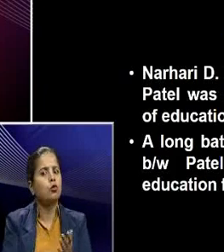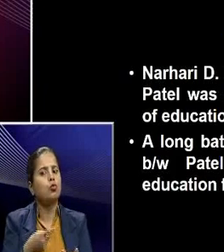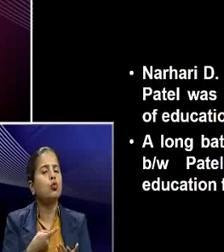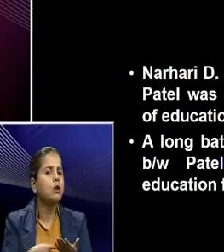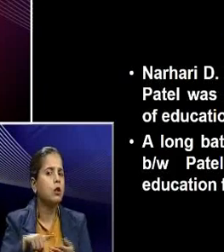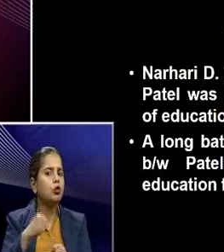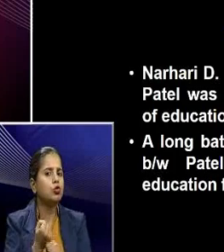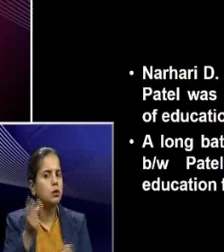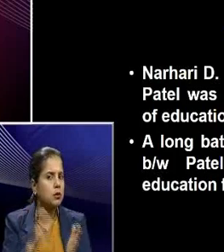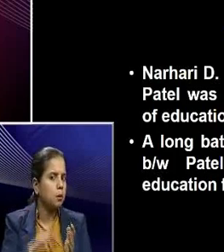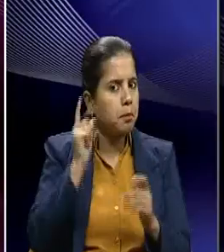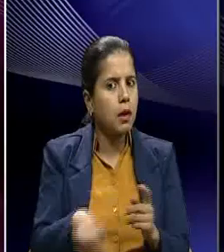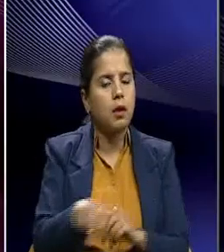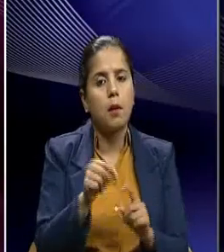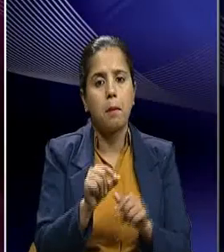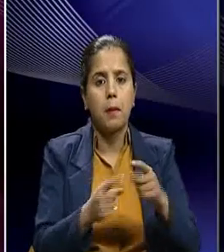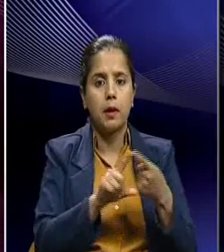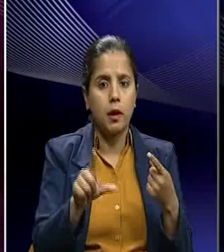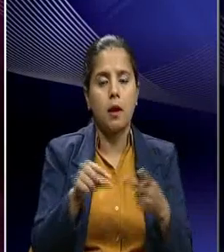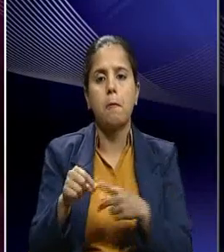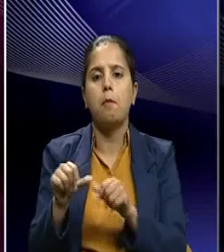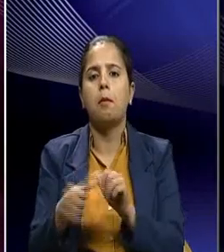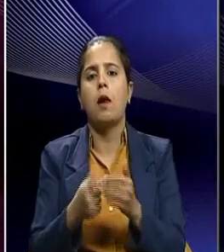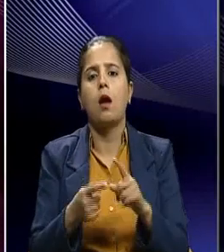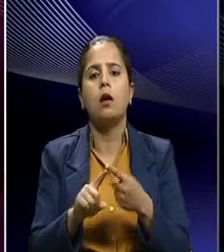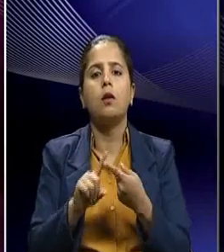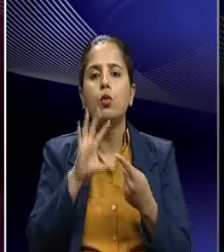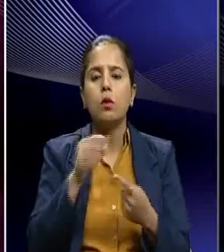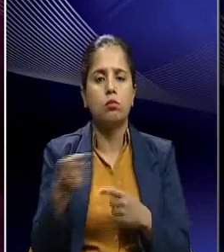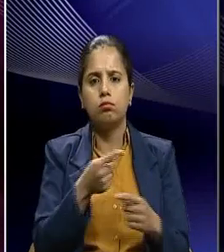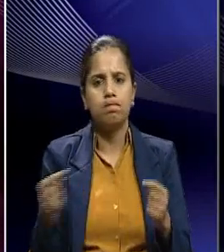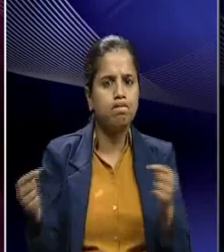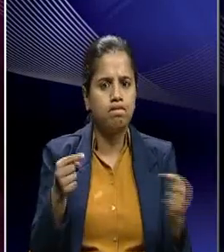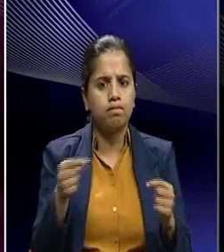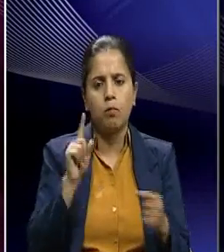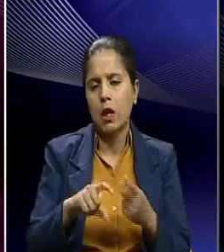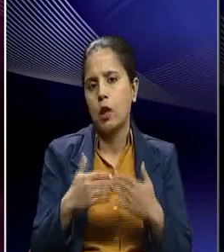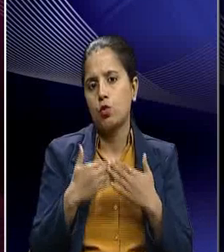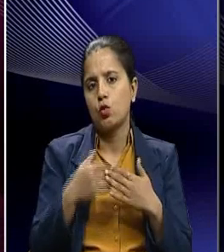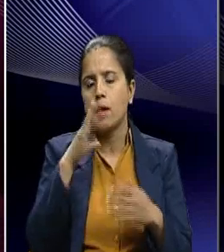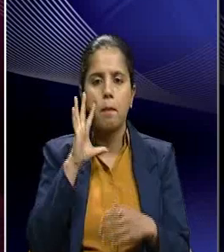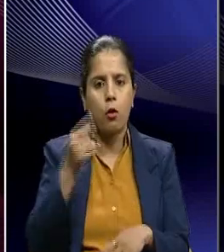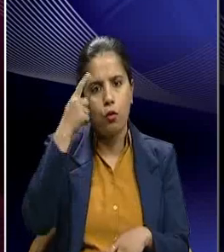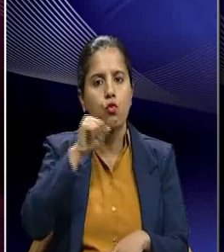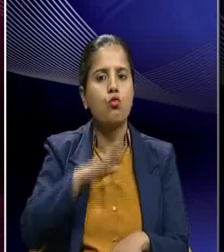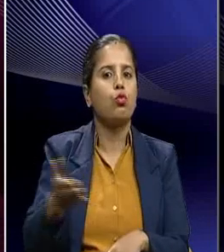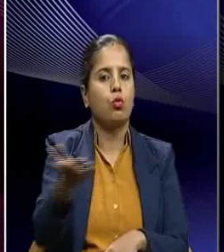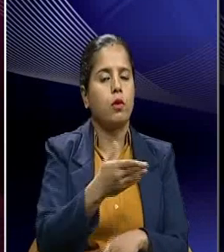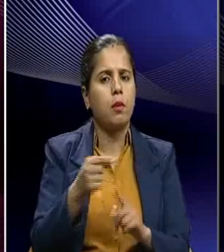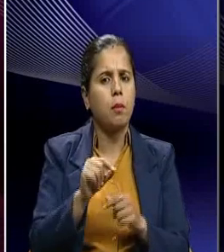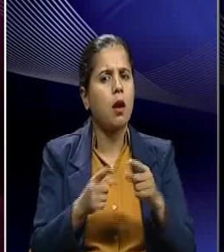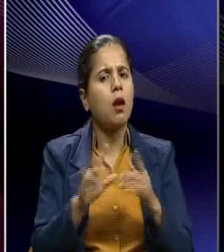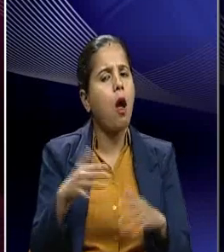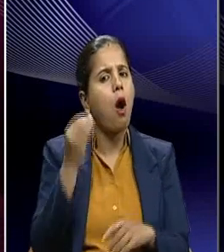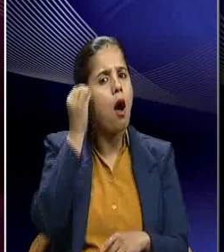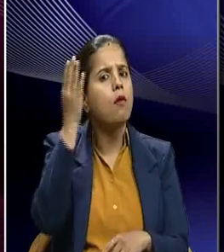between Patel and Pratt for ensuring education for the youth of country. So, Patel was very well